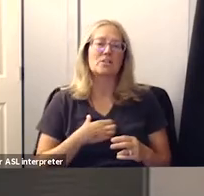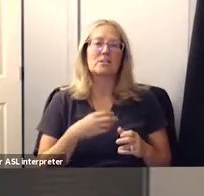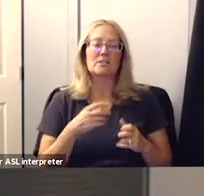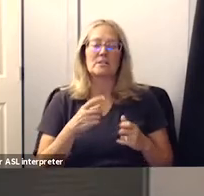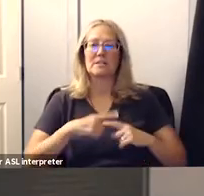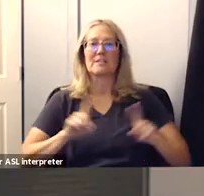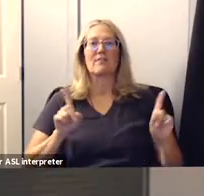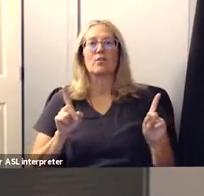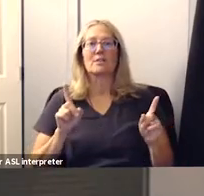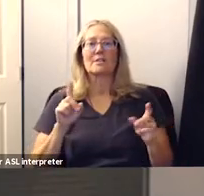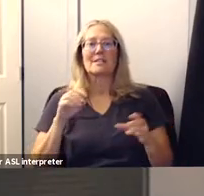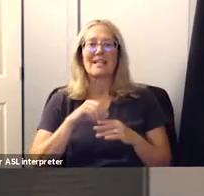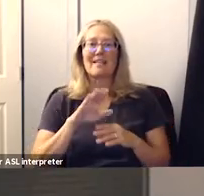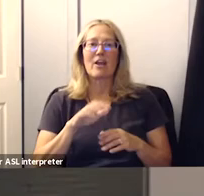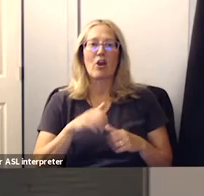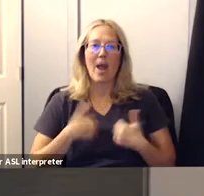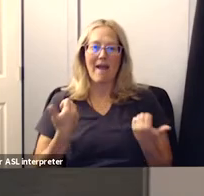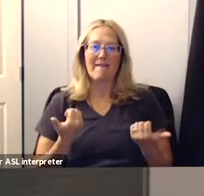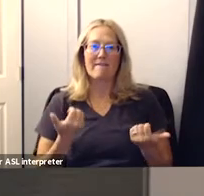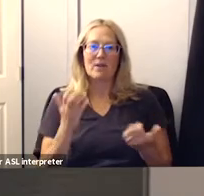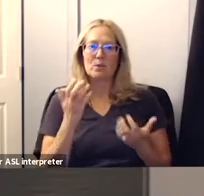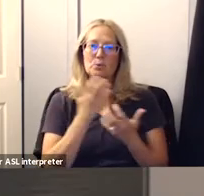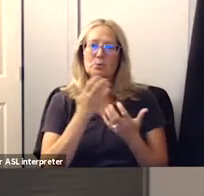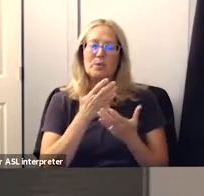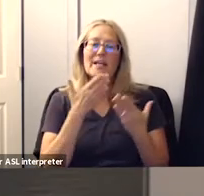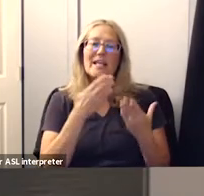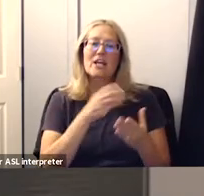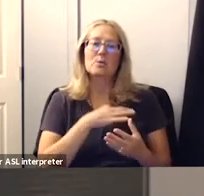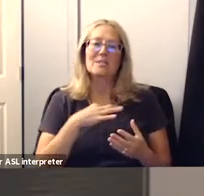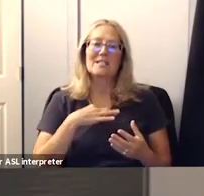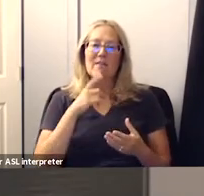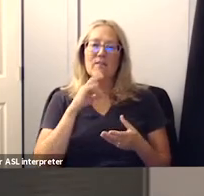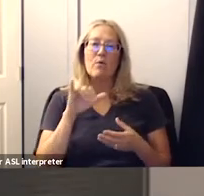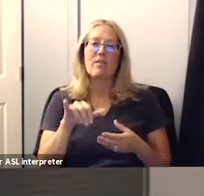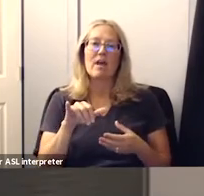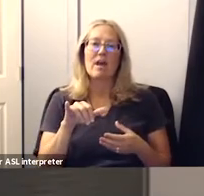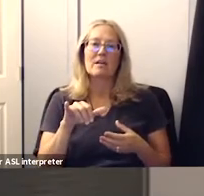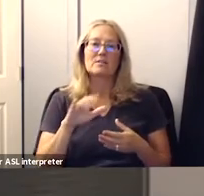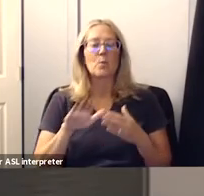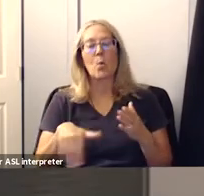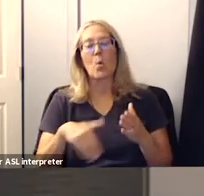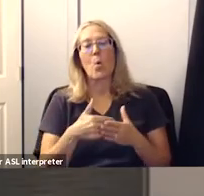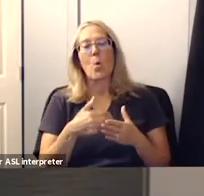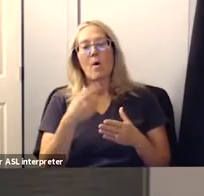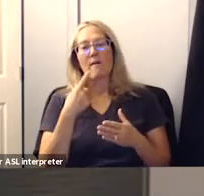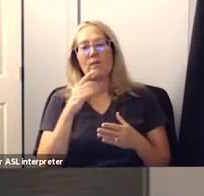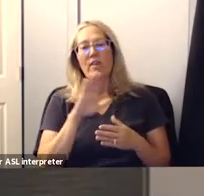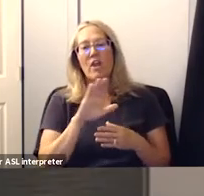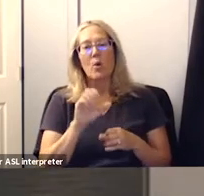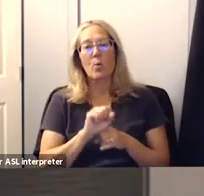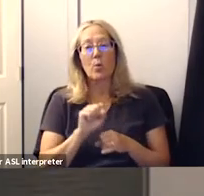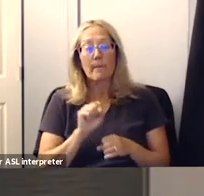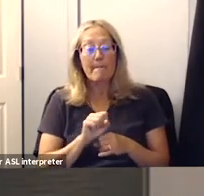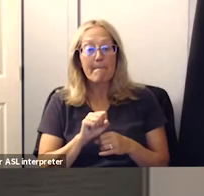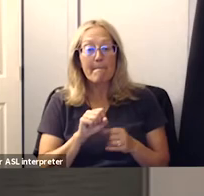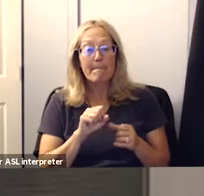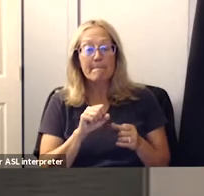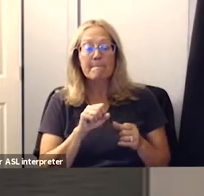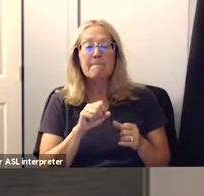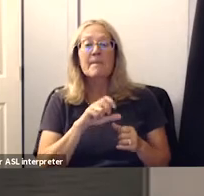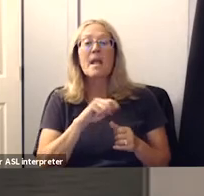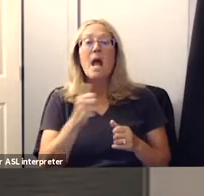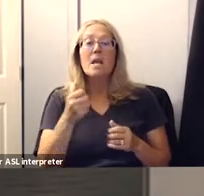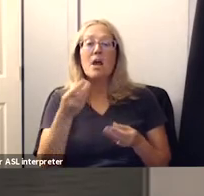made in their in their lives uh so thank you to the staff for all of the staff for the work there um the other correspondence that we've all